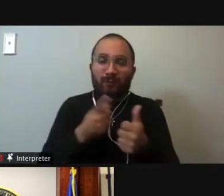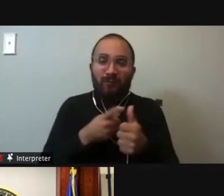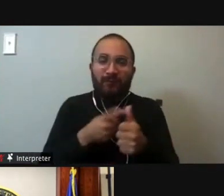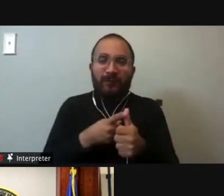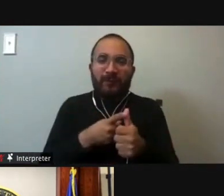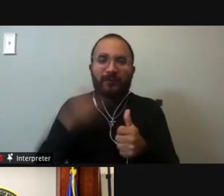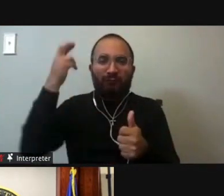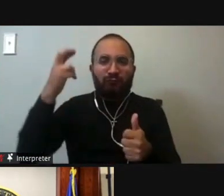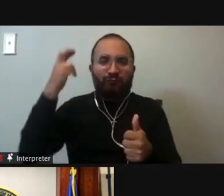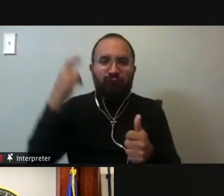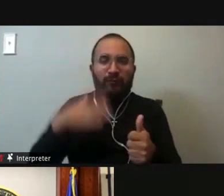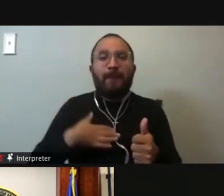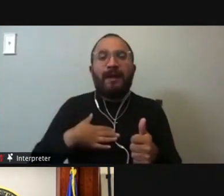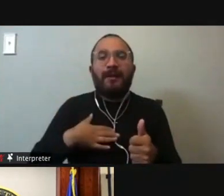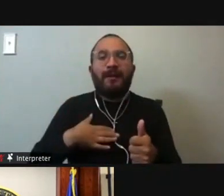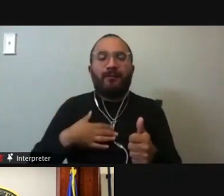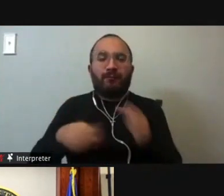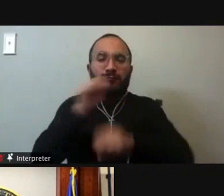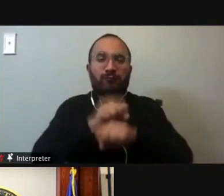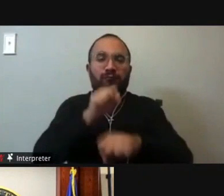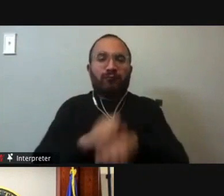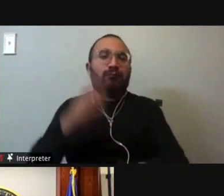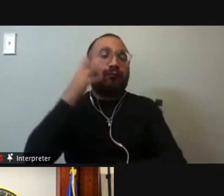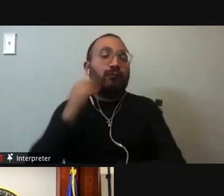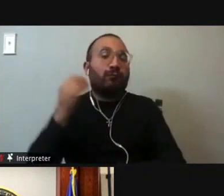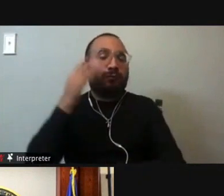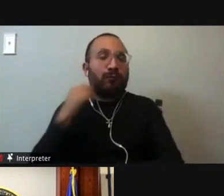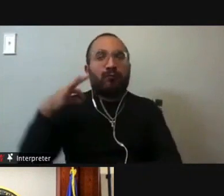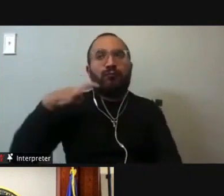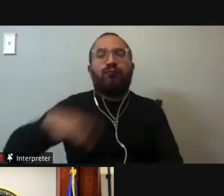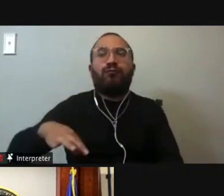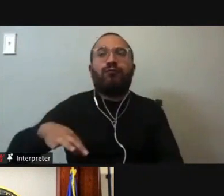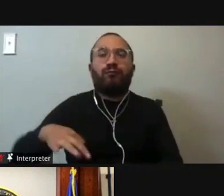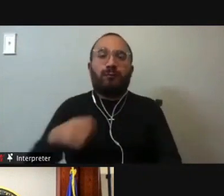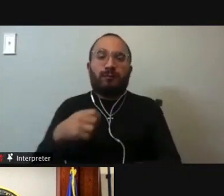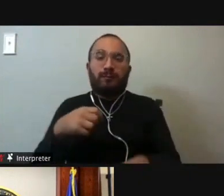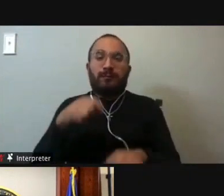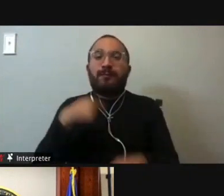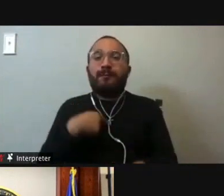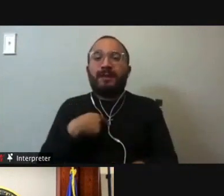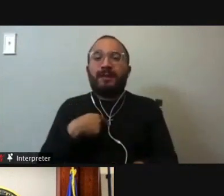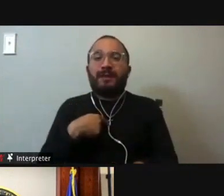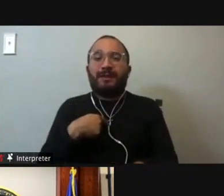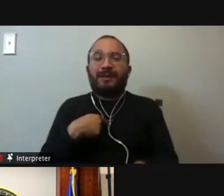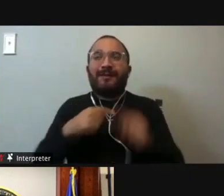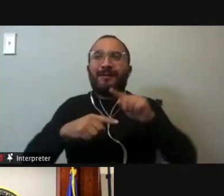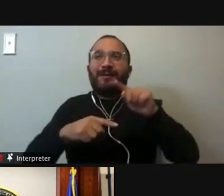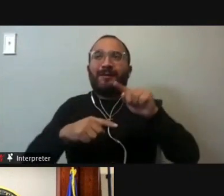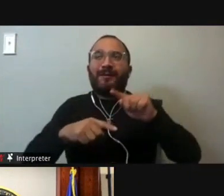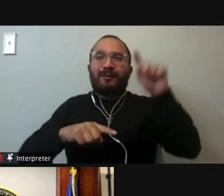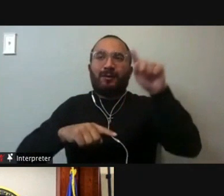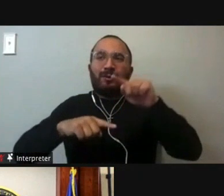from my own career experience that I believe most qualifies me for this position is a diverse and heightened